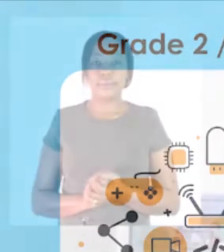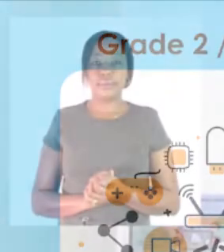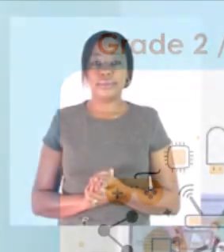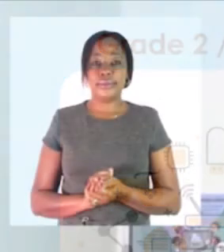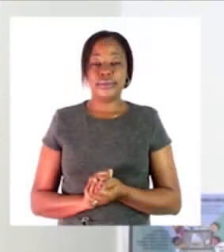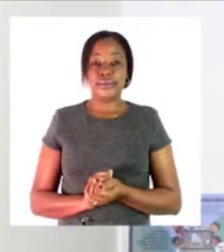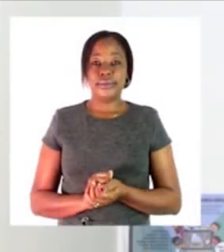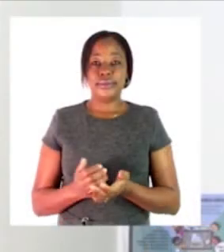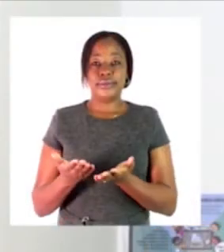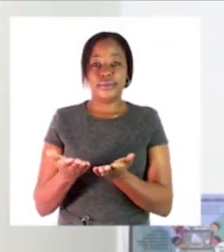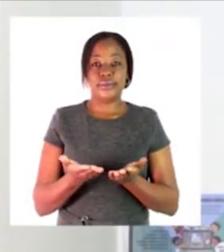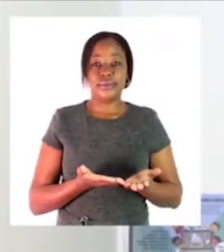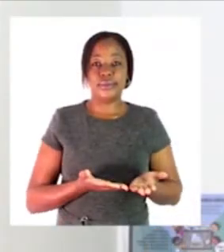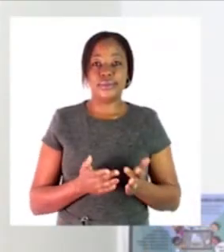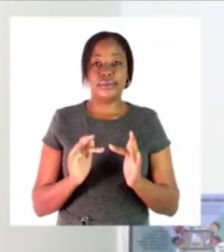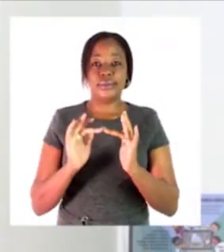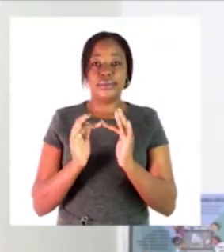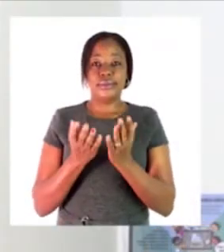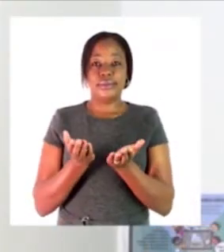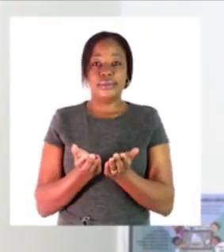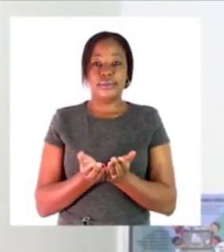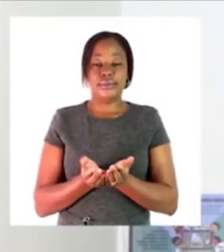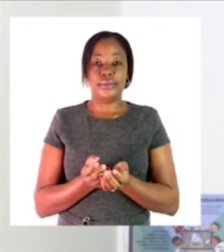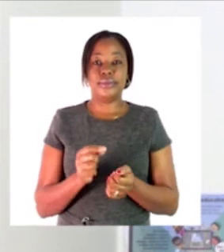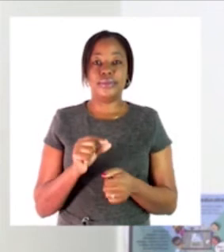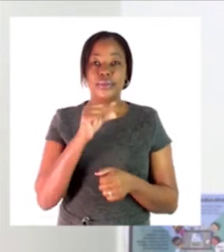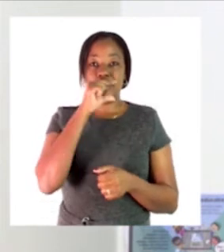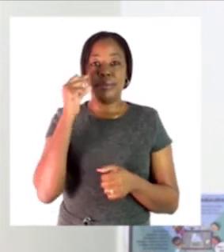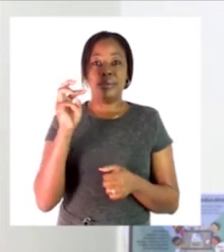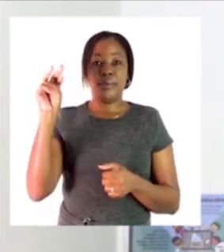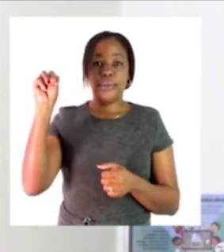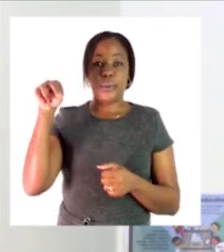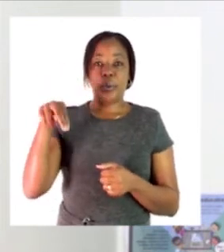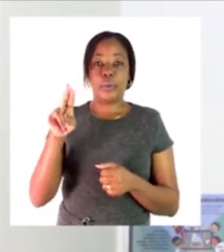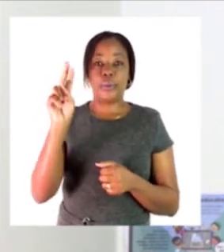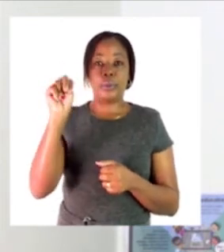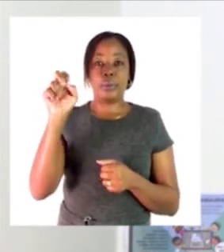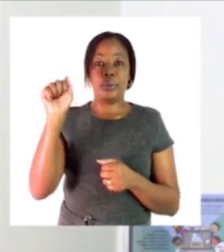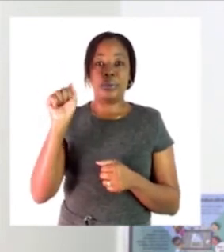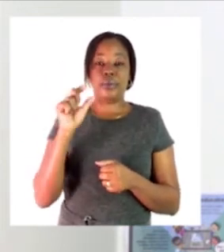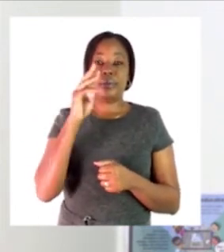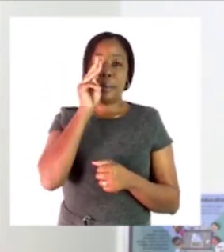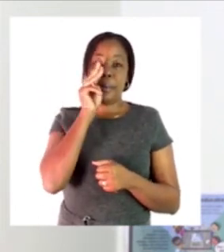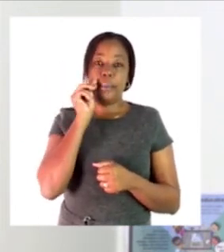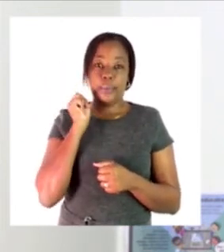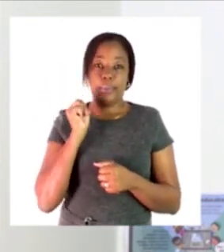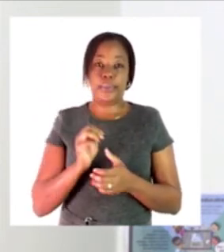welcome to my zone online school my name is teacher muda betty